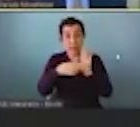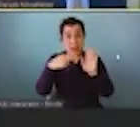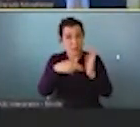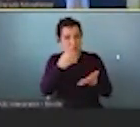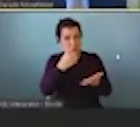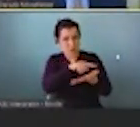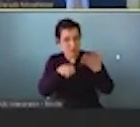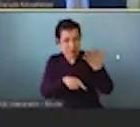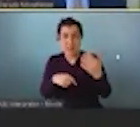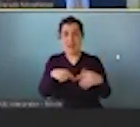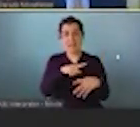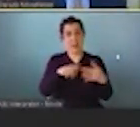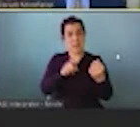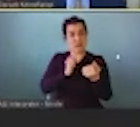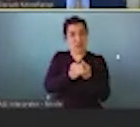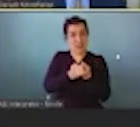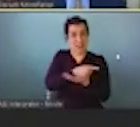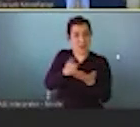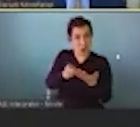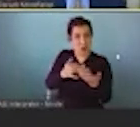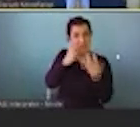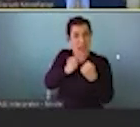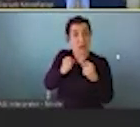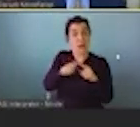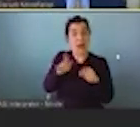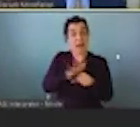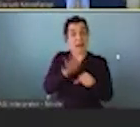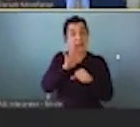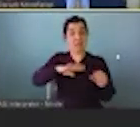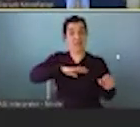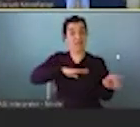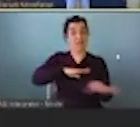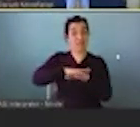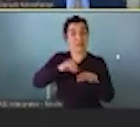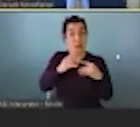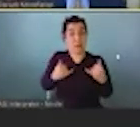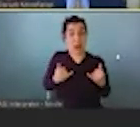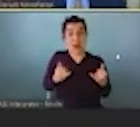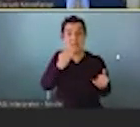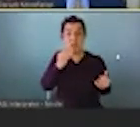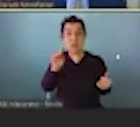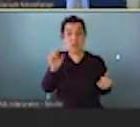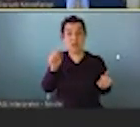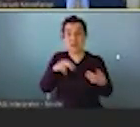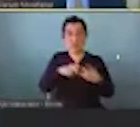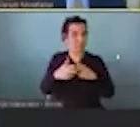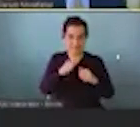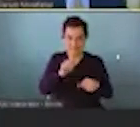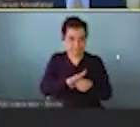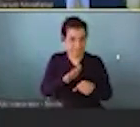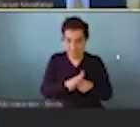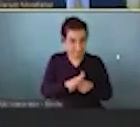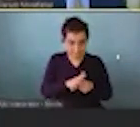incredibly valuable. They need to be strengthened, but they're not enough to meet the modern food and nutrition problems we have today. And so we've been,